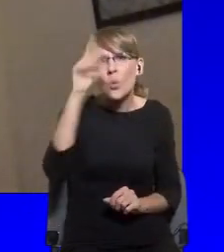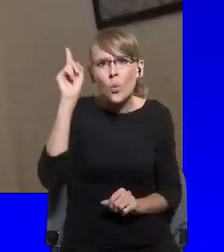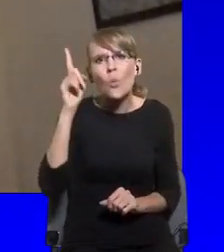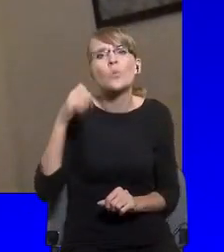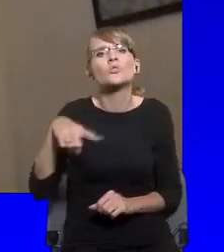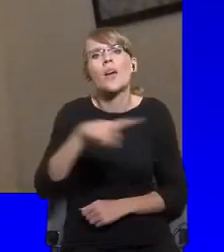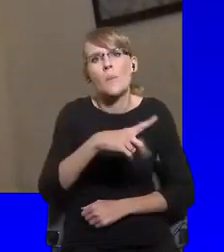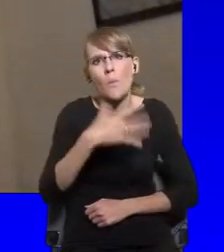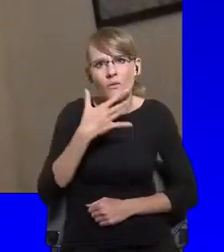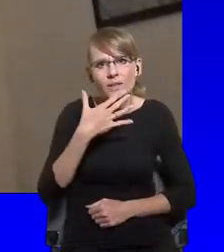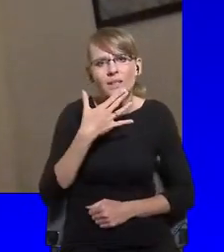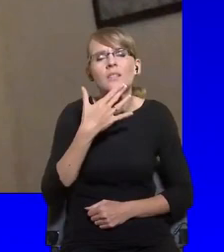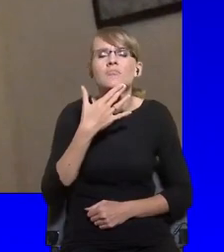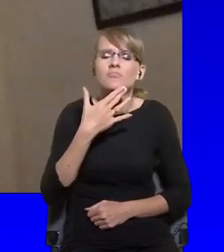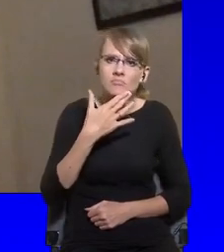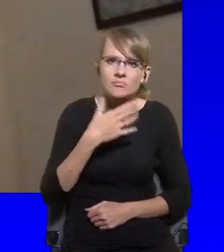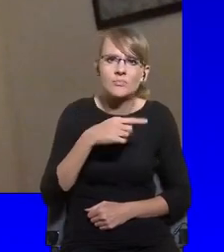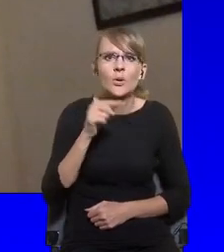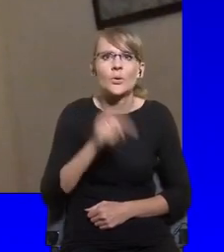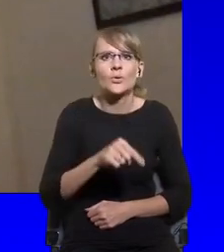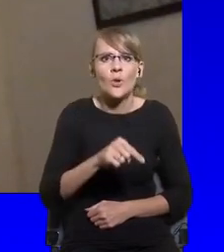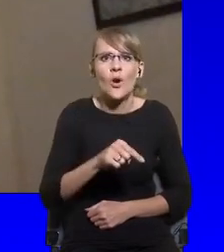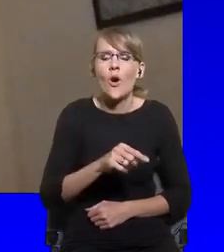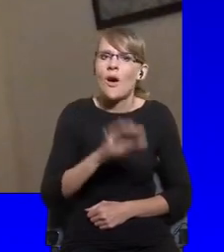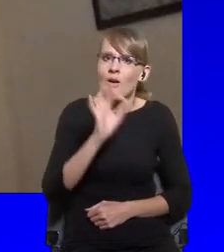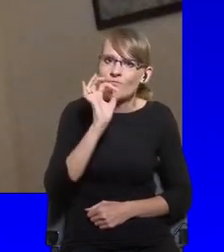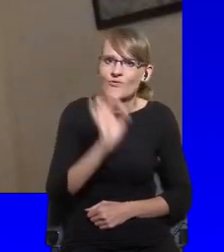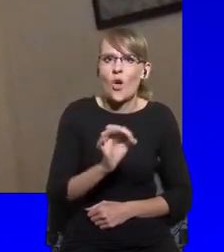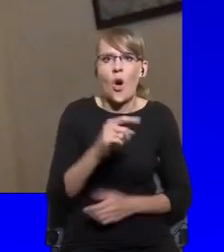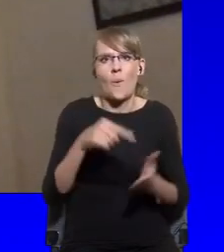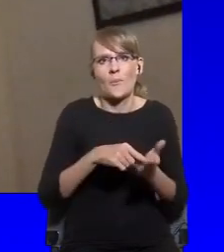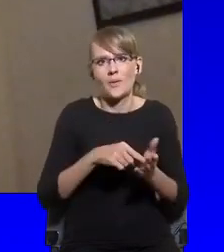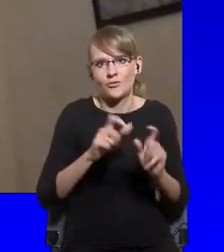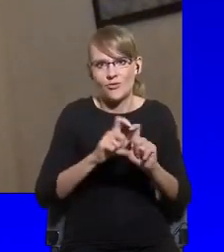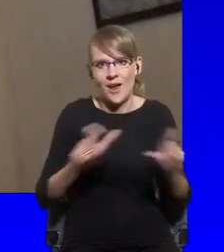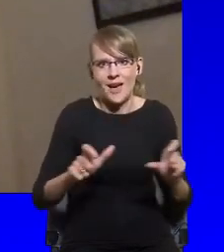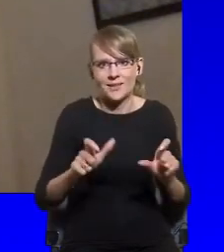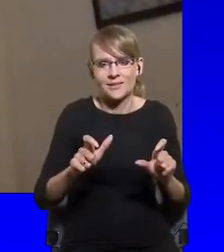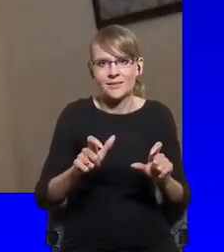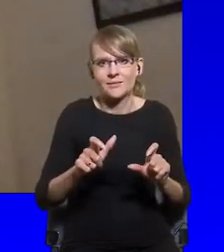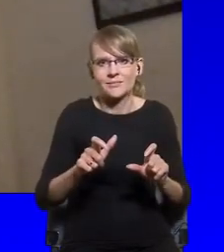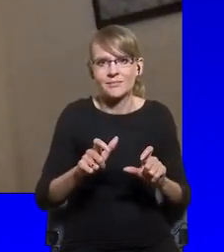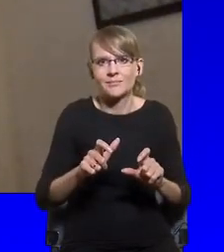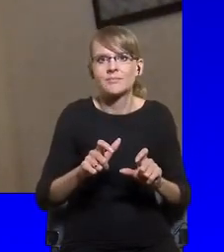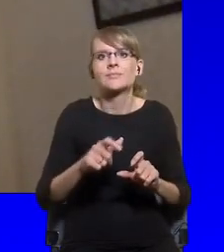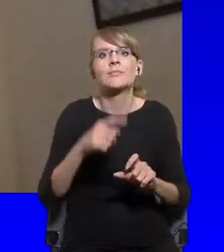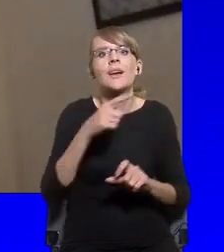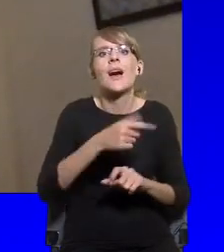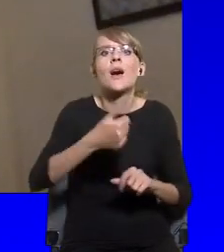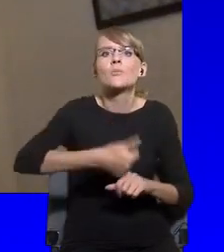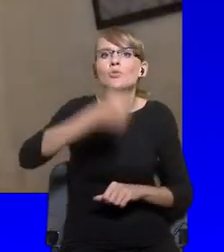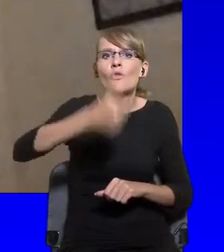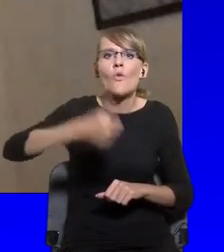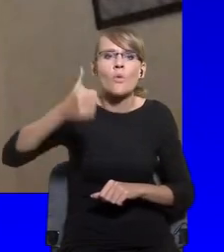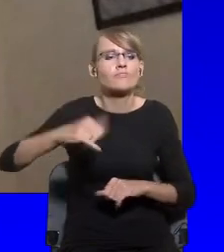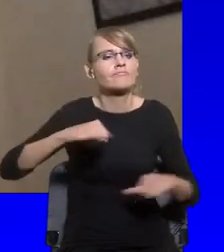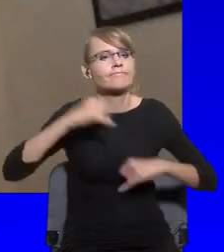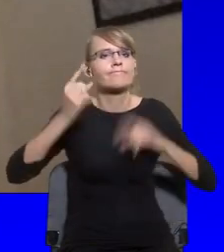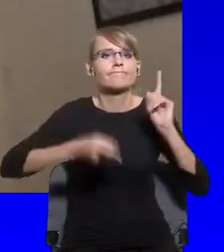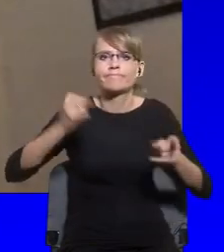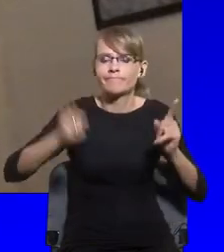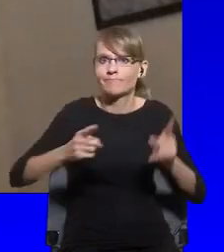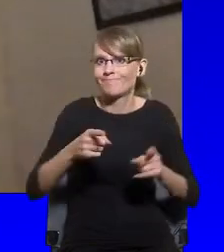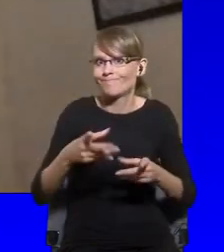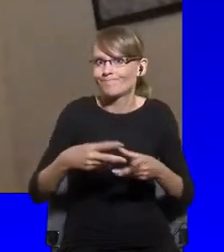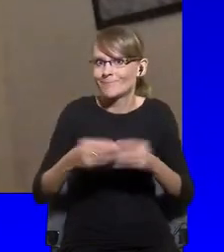moment for authoritarians and that Europeans and liberals would end